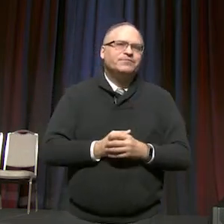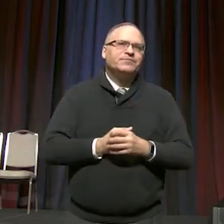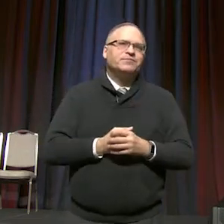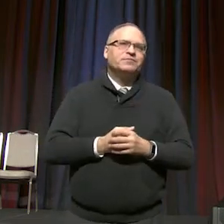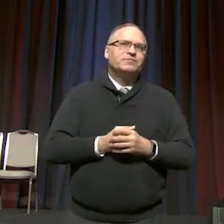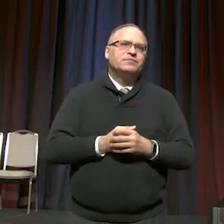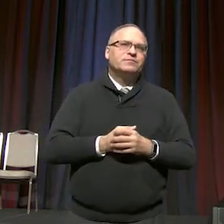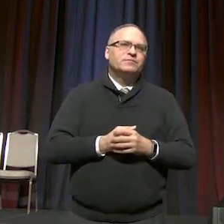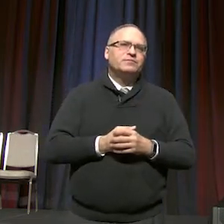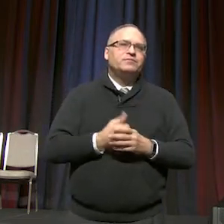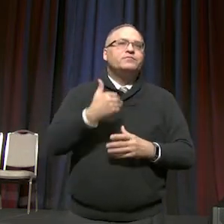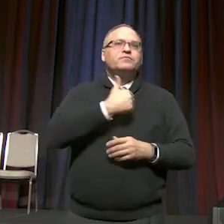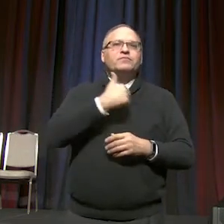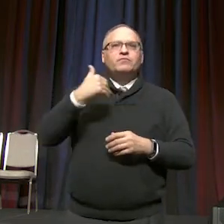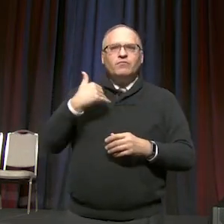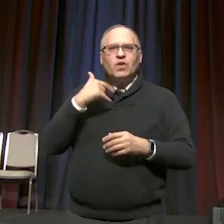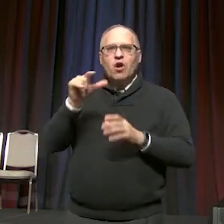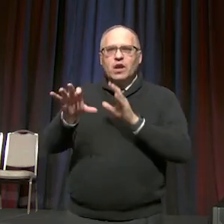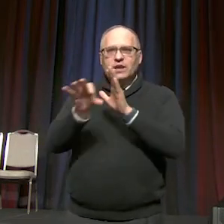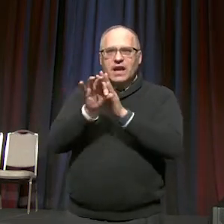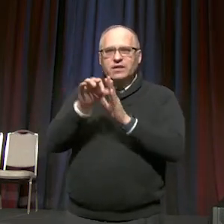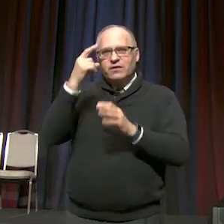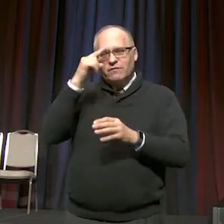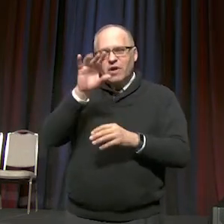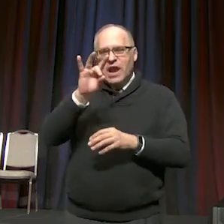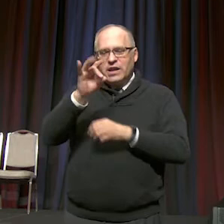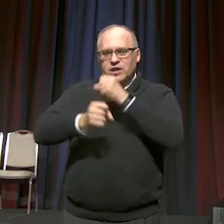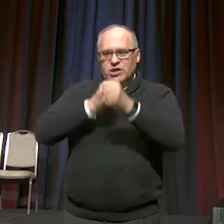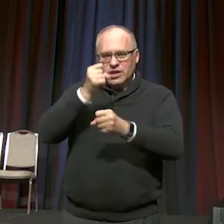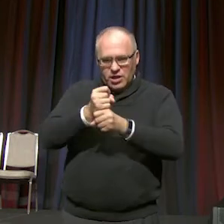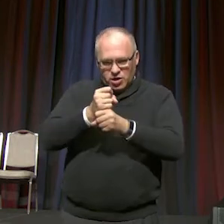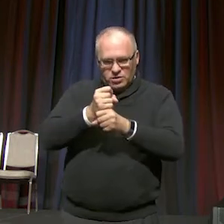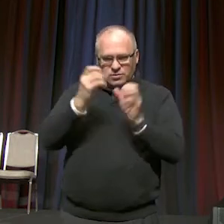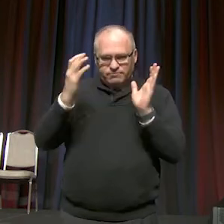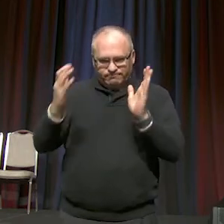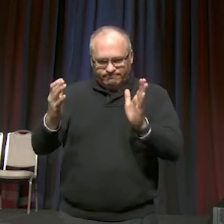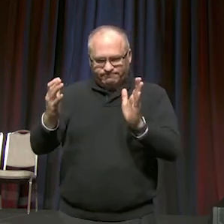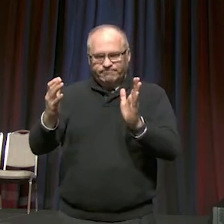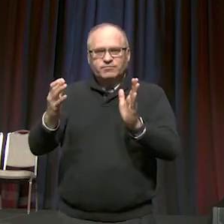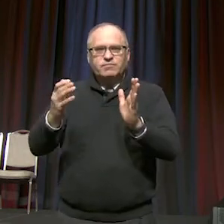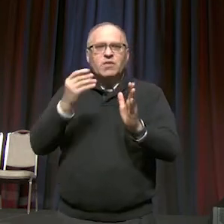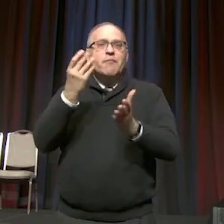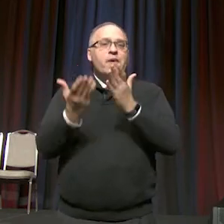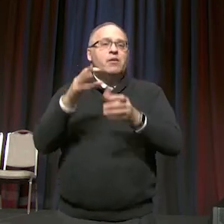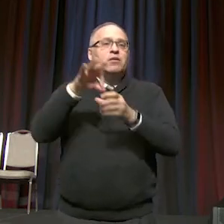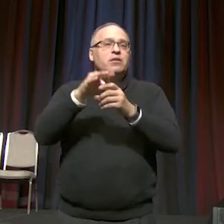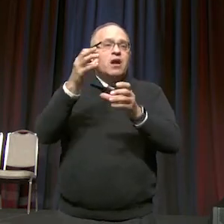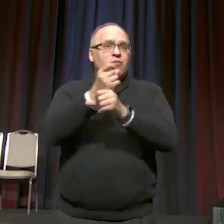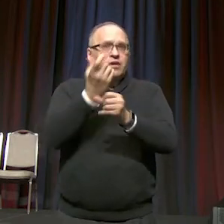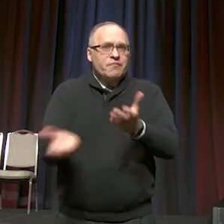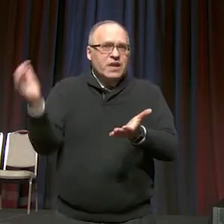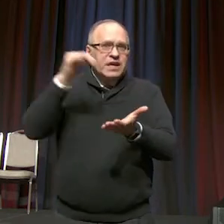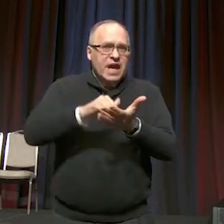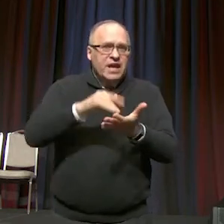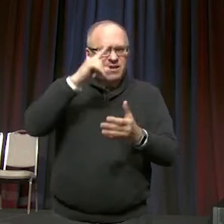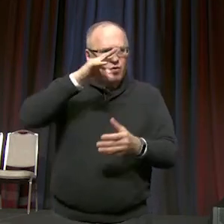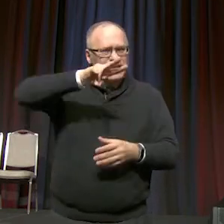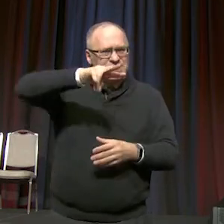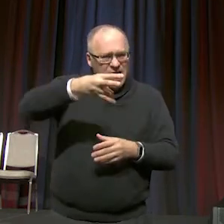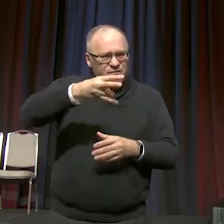Members are elected for eight-year terms and may be re-elected for a second term.